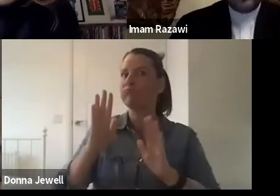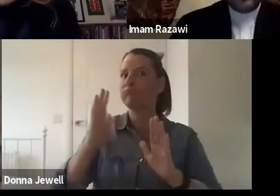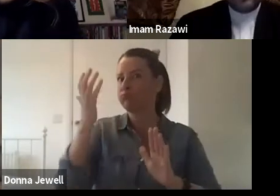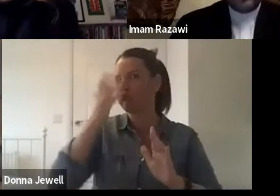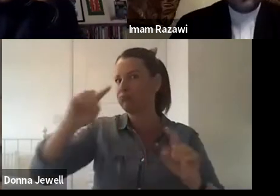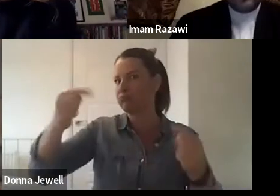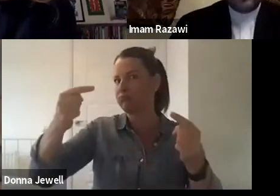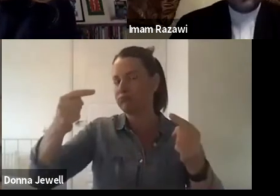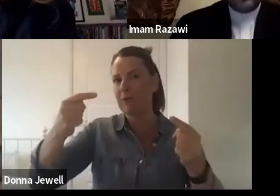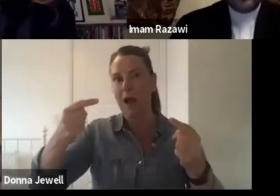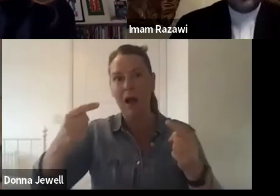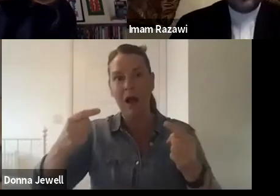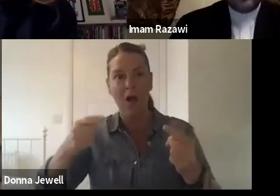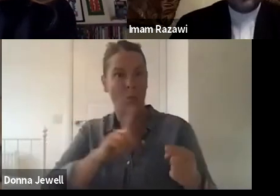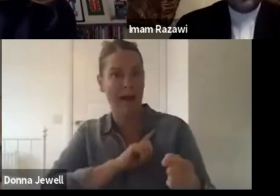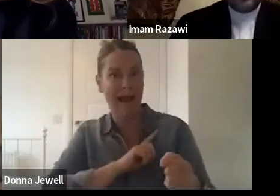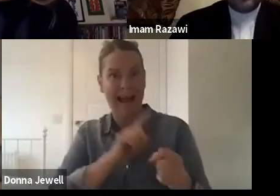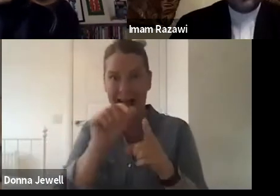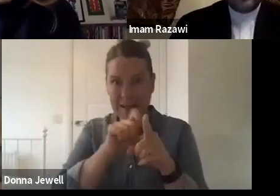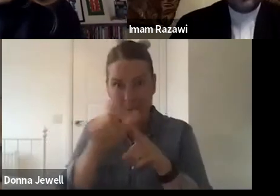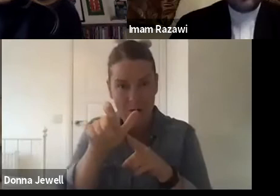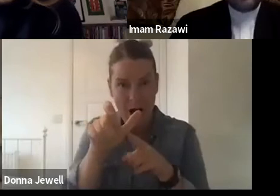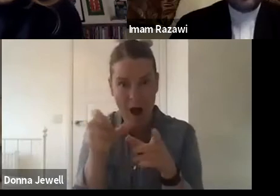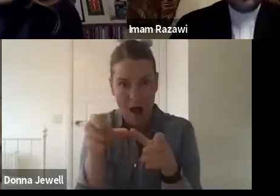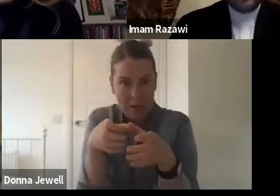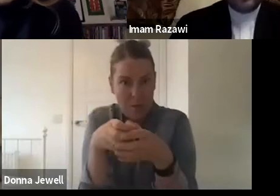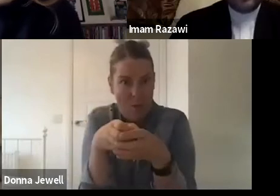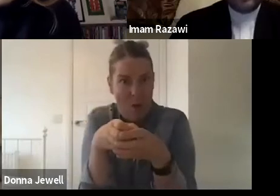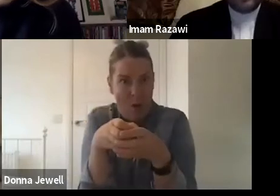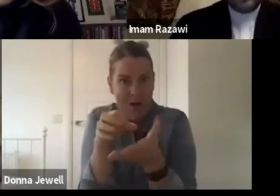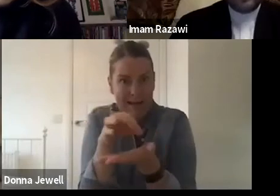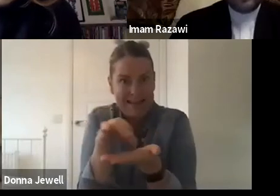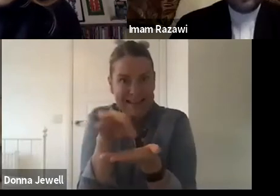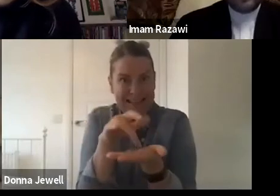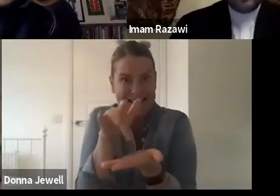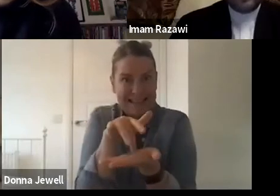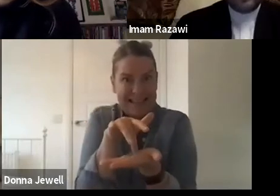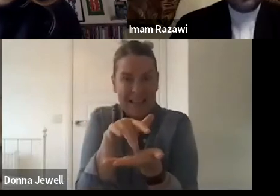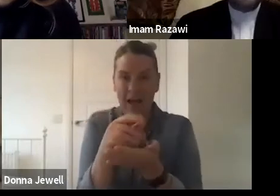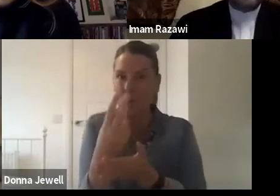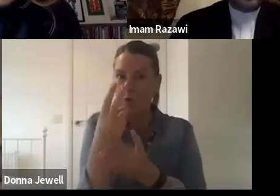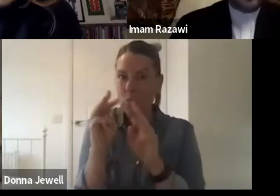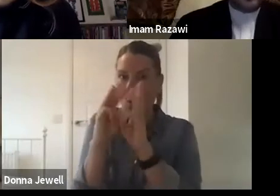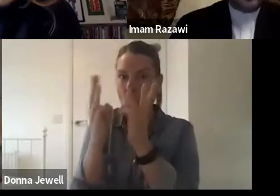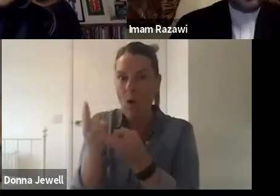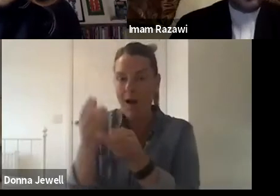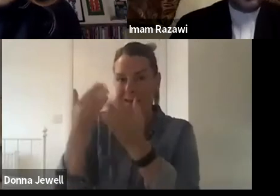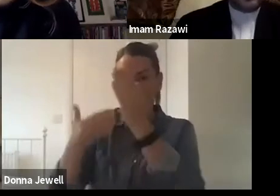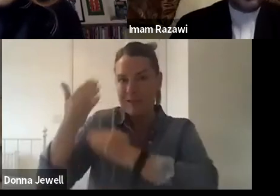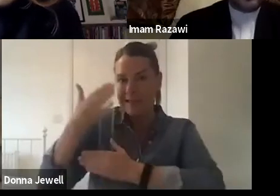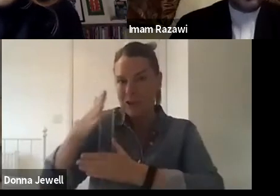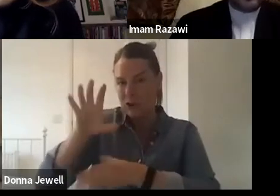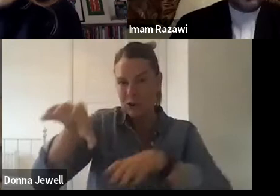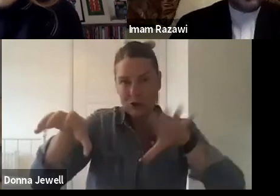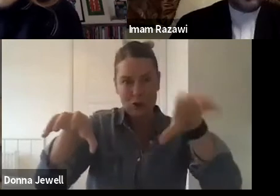unlike Glasgow, actually is a pretty small city with two world heritage sites, uh, and with